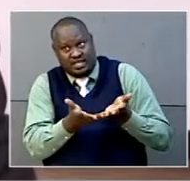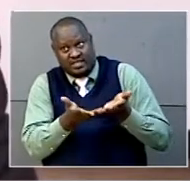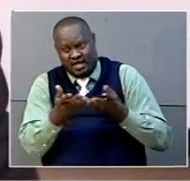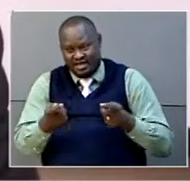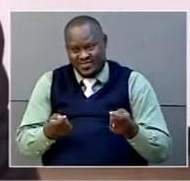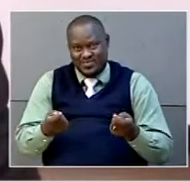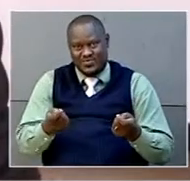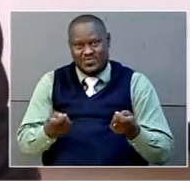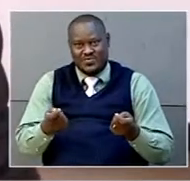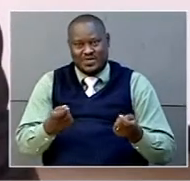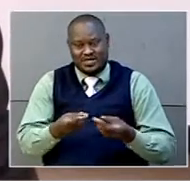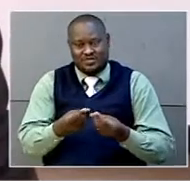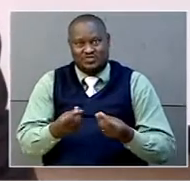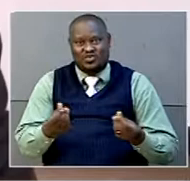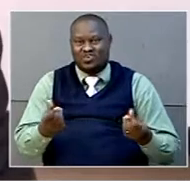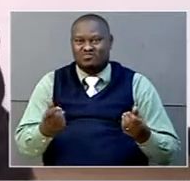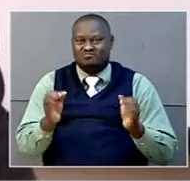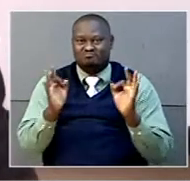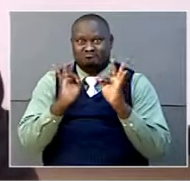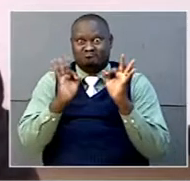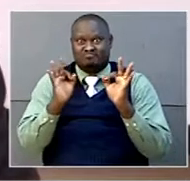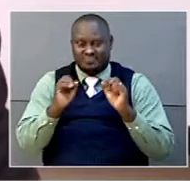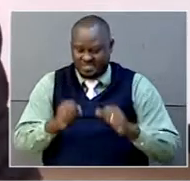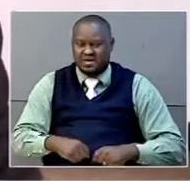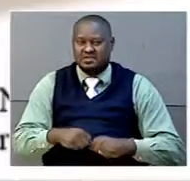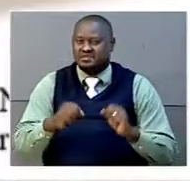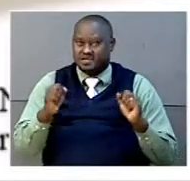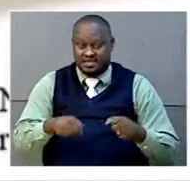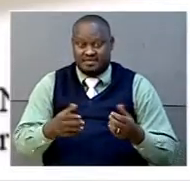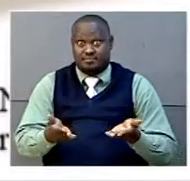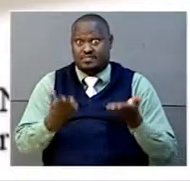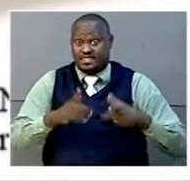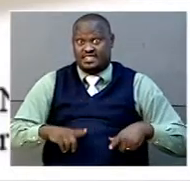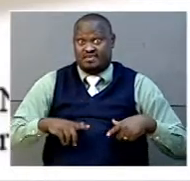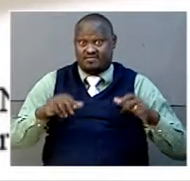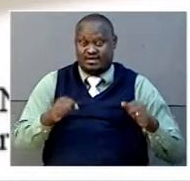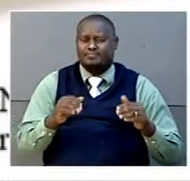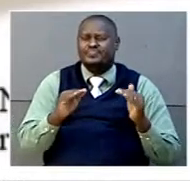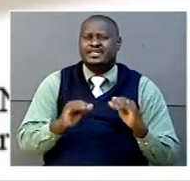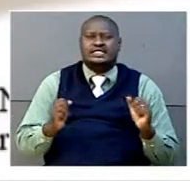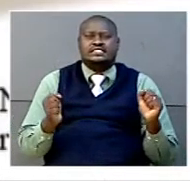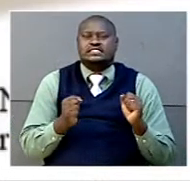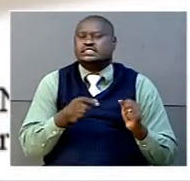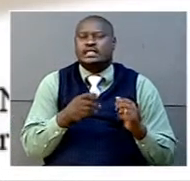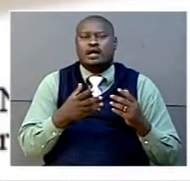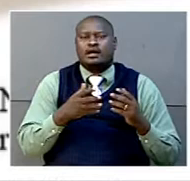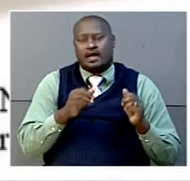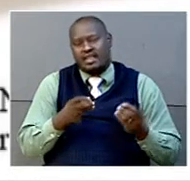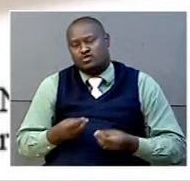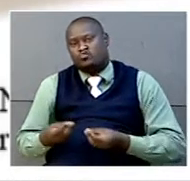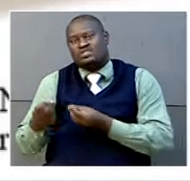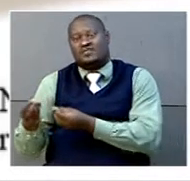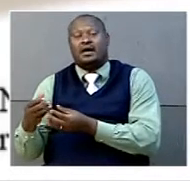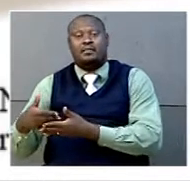chances of survival and their quality of life improves. Sickle cell disease can only be transferred to the child